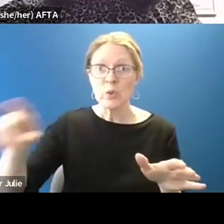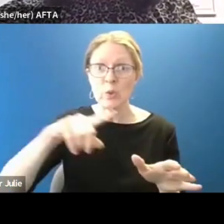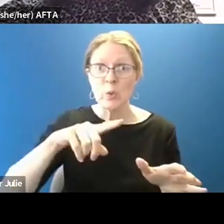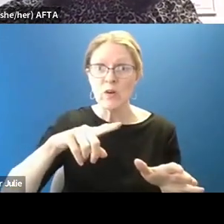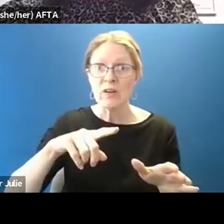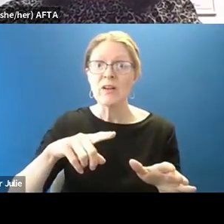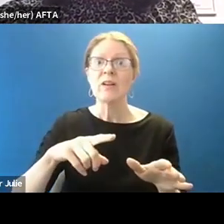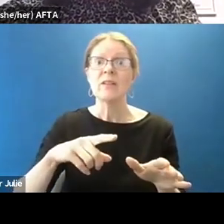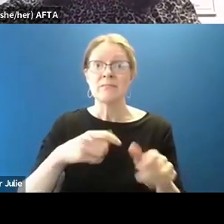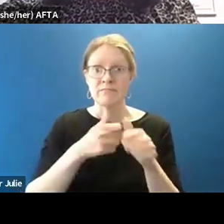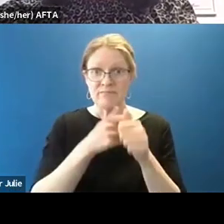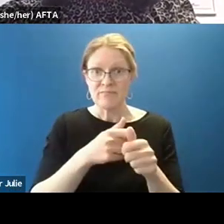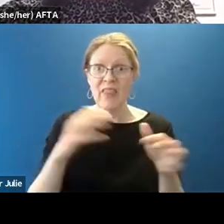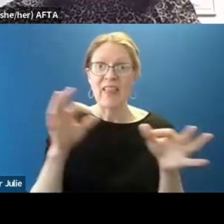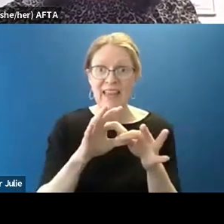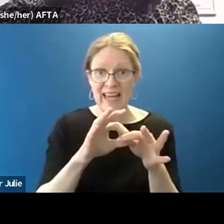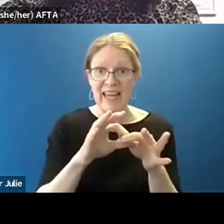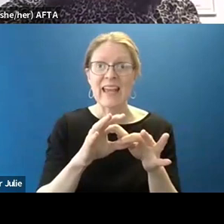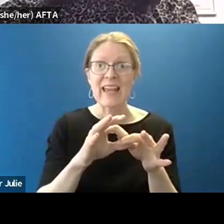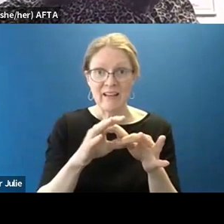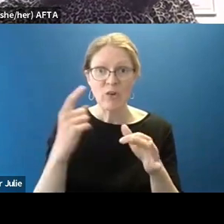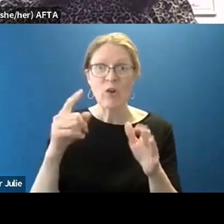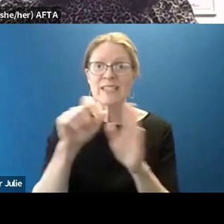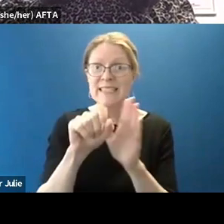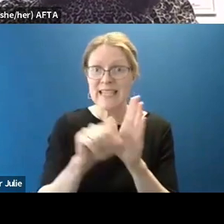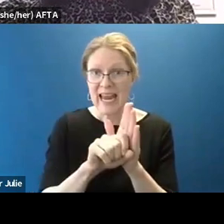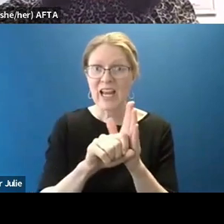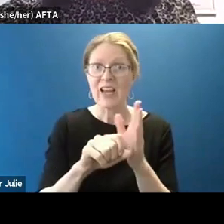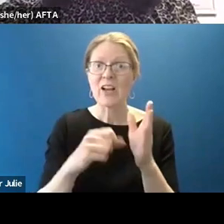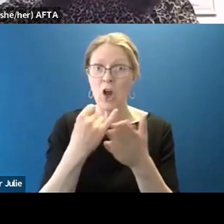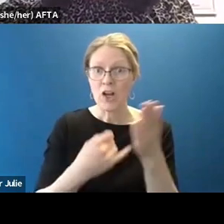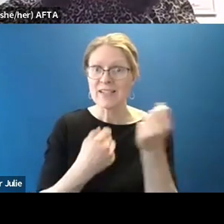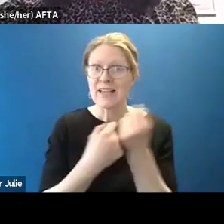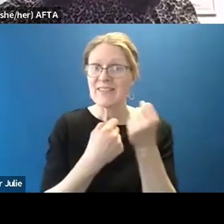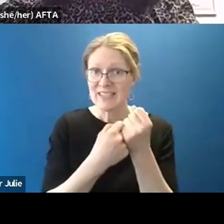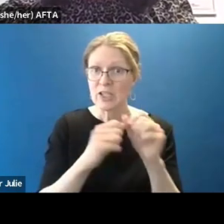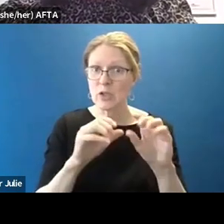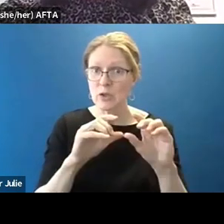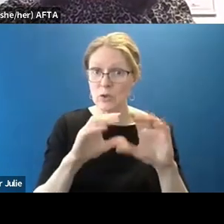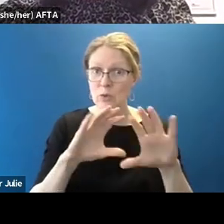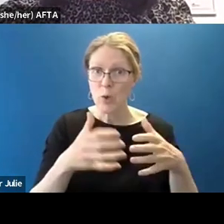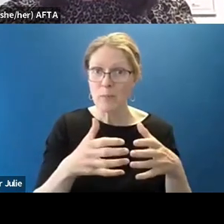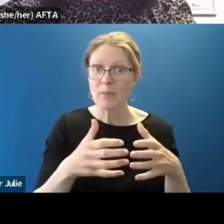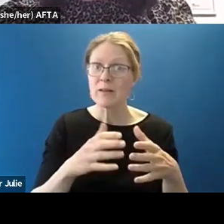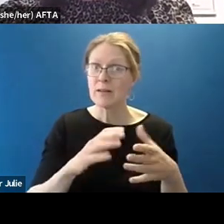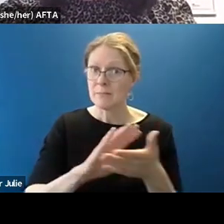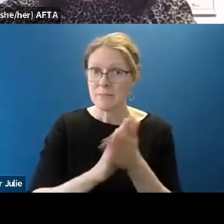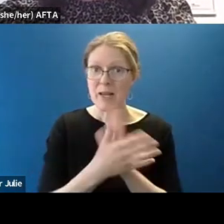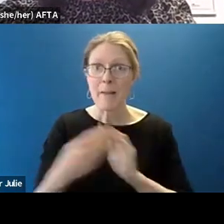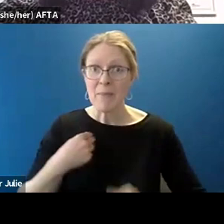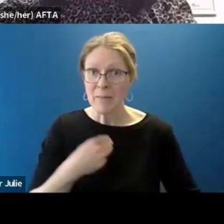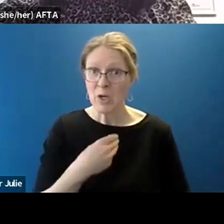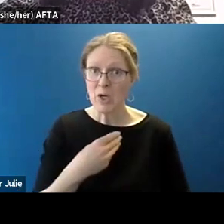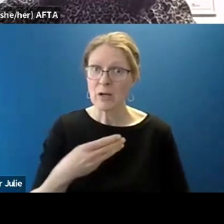to find the the the link for your statewide arts advocacy group and sign up for their list and become a member. Give them some dollars, too,